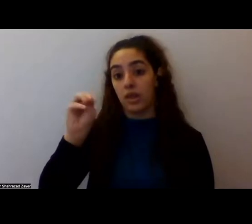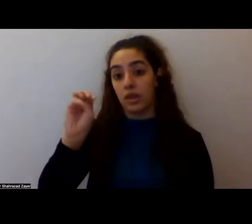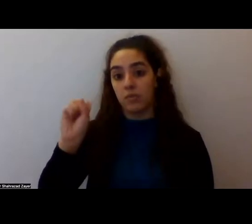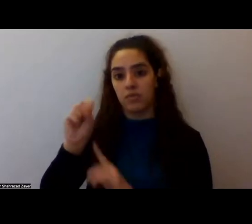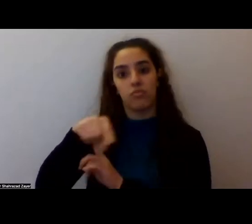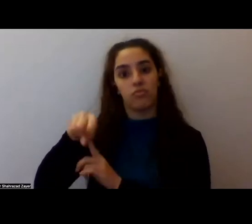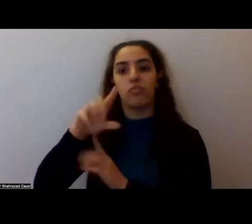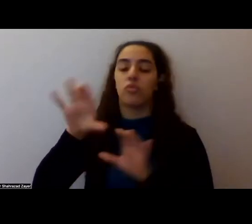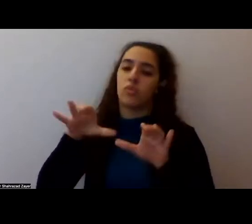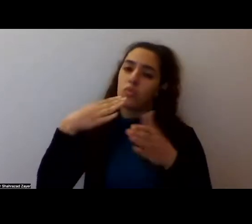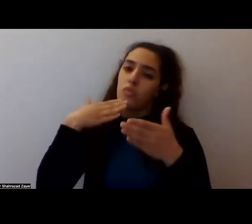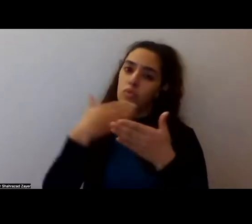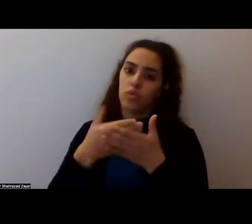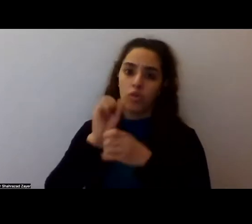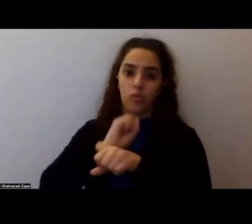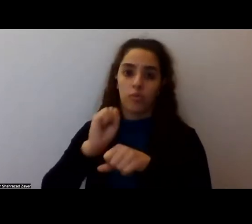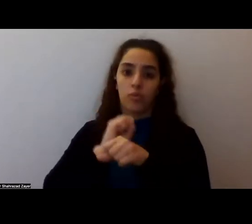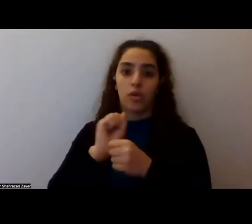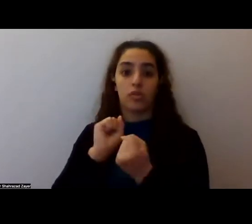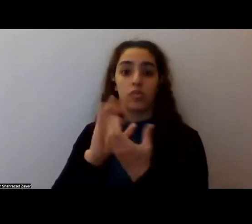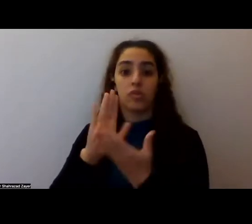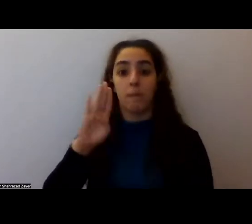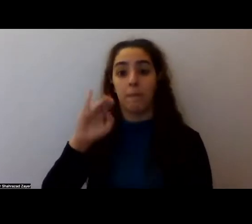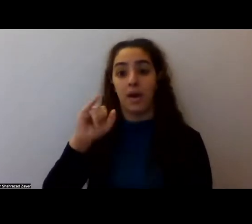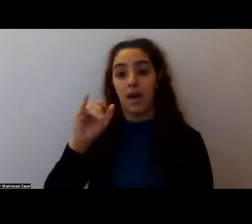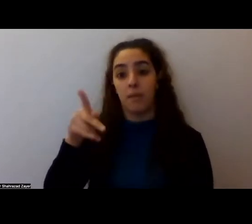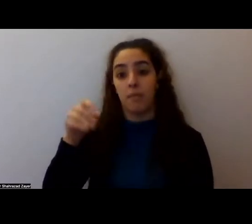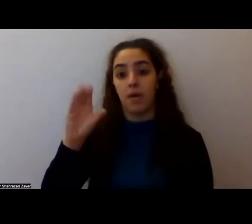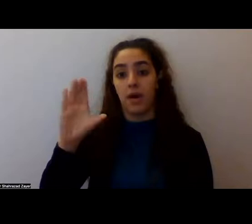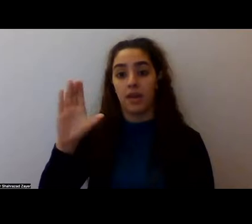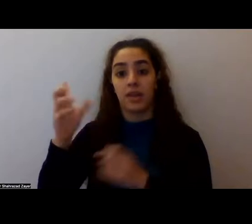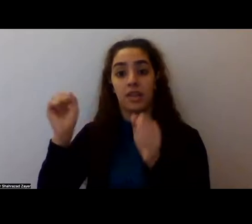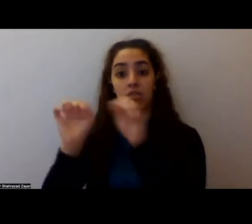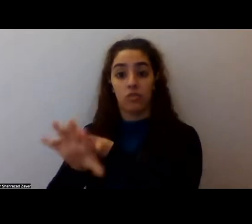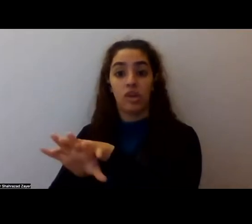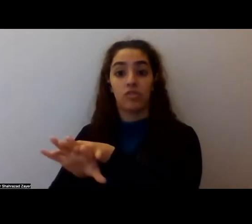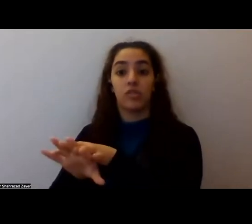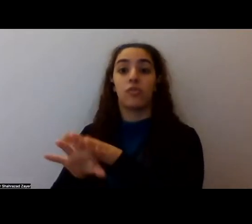addressing, um, BIPOC integration into clinical trials. Um,